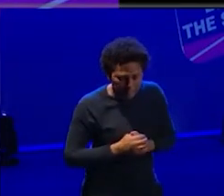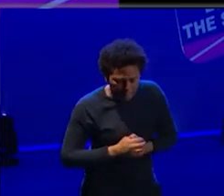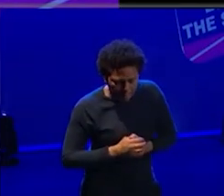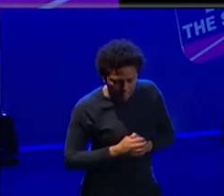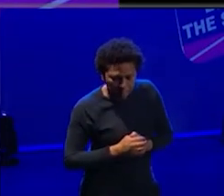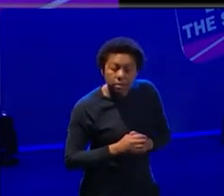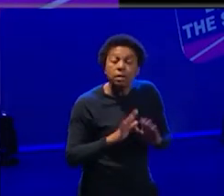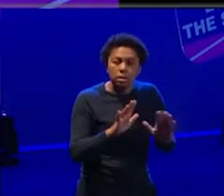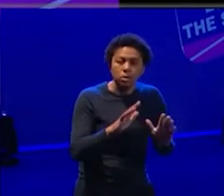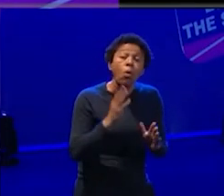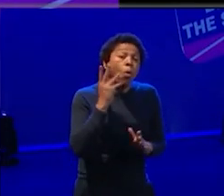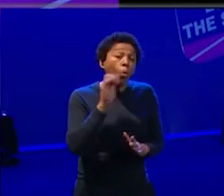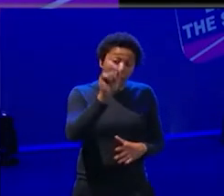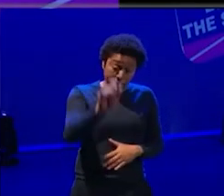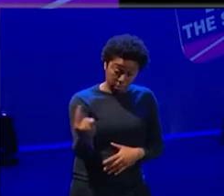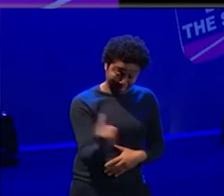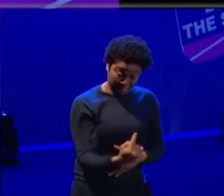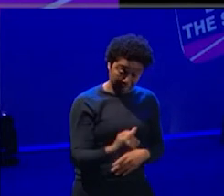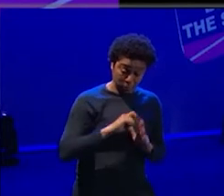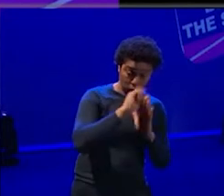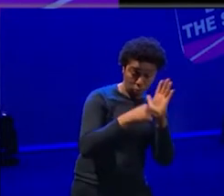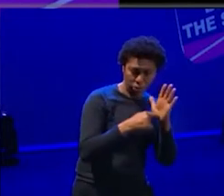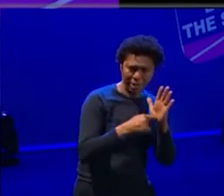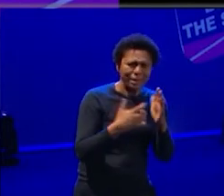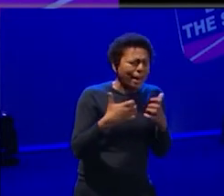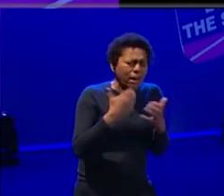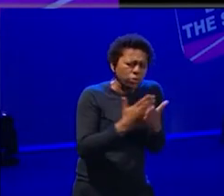How do you make sure they're given the support they need and are protected?